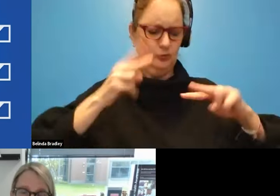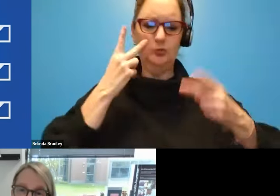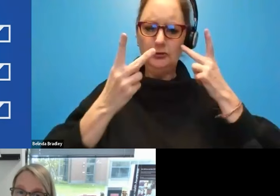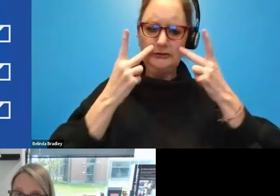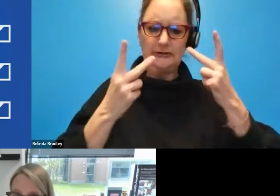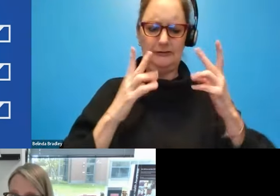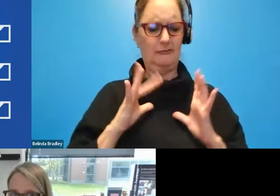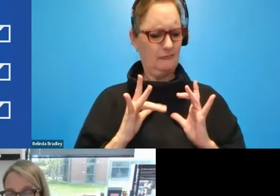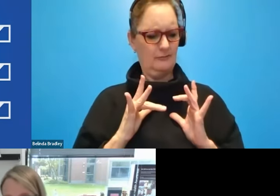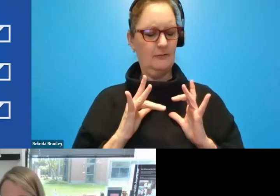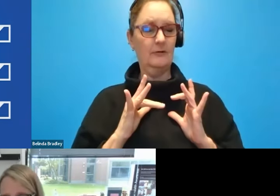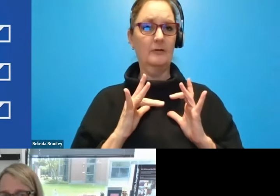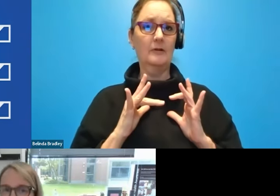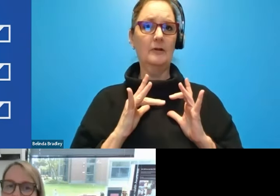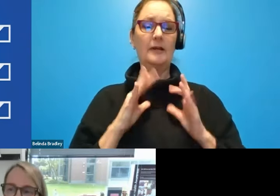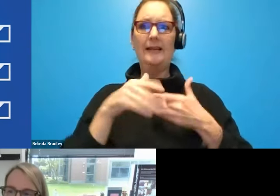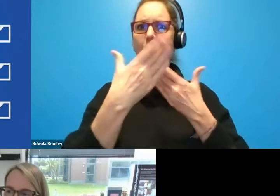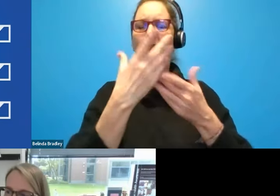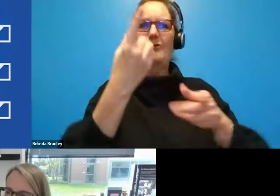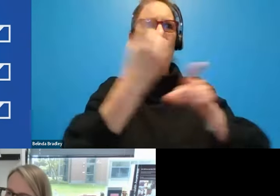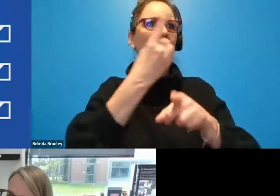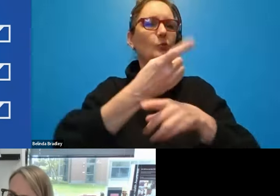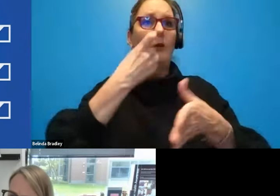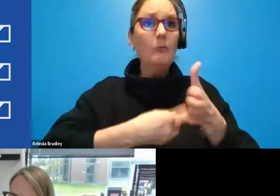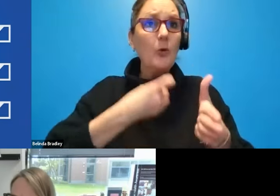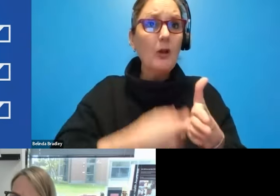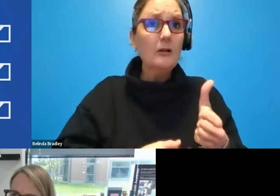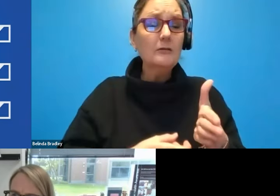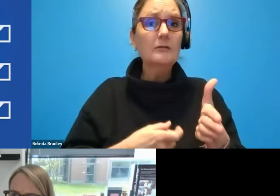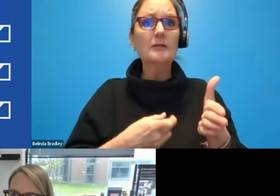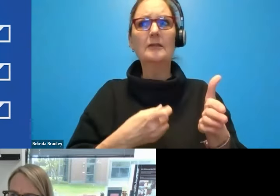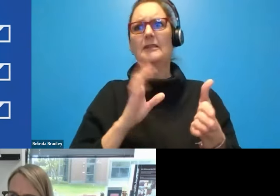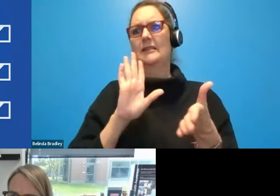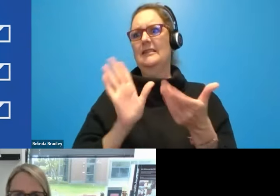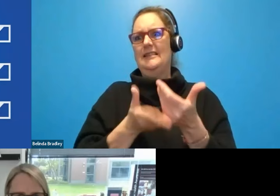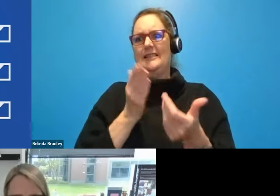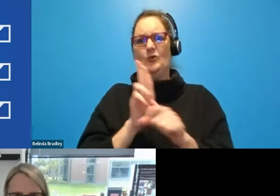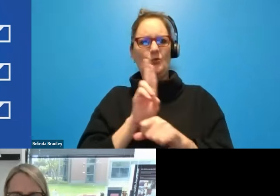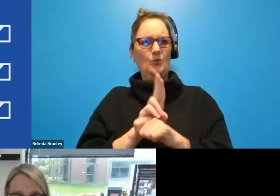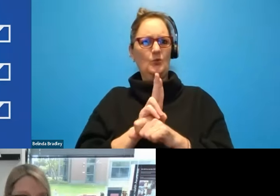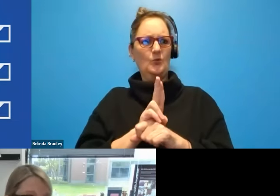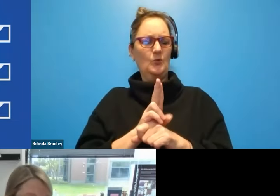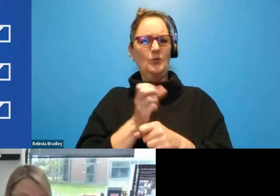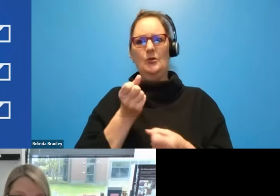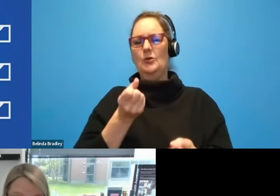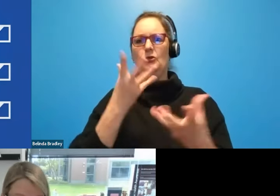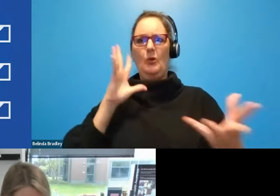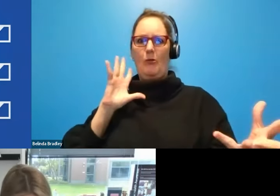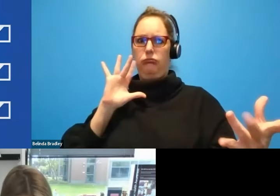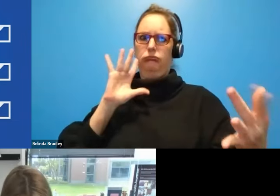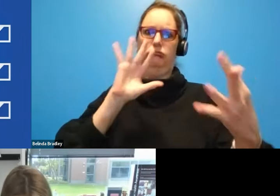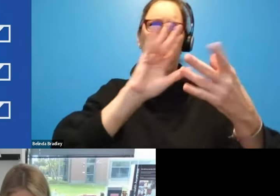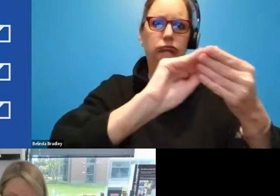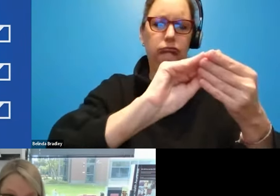that's offered at the right price point. And, you know, so many components came together to power that, but I'll also